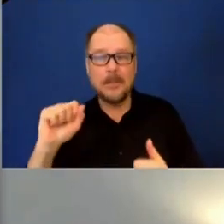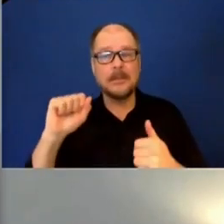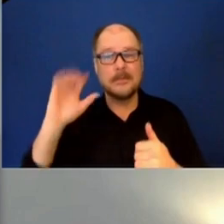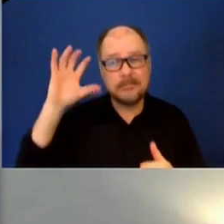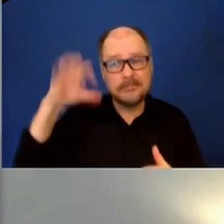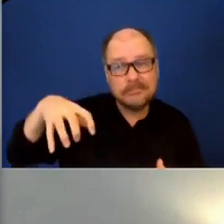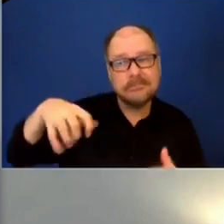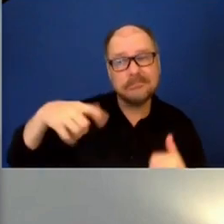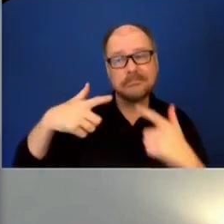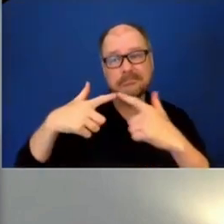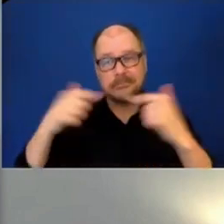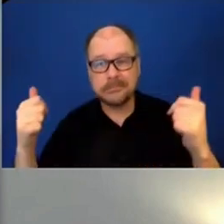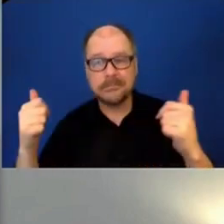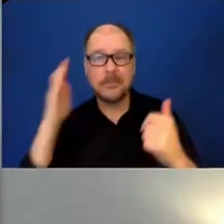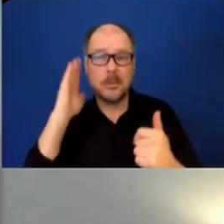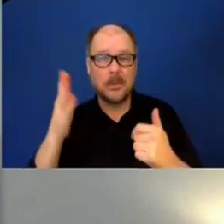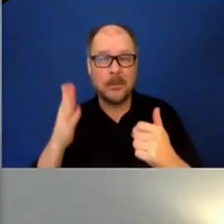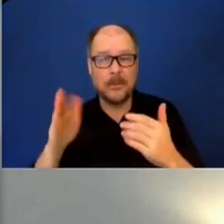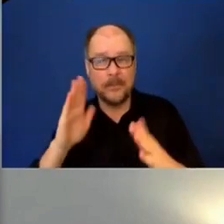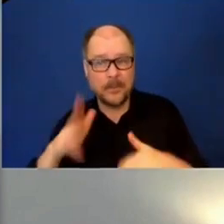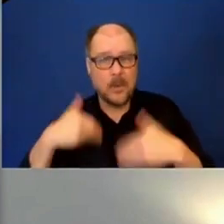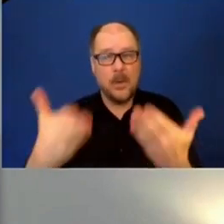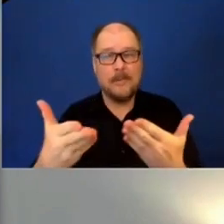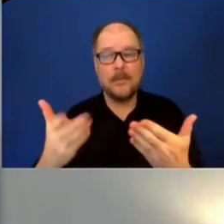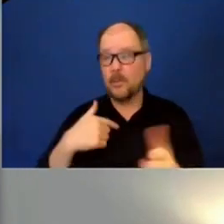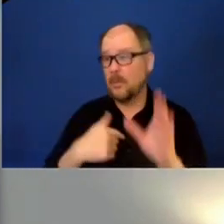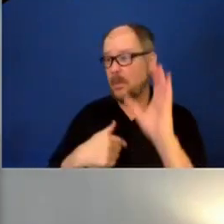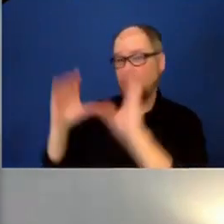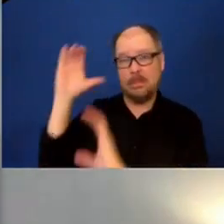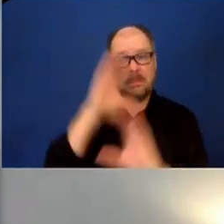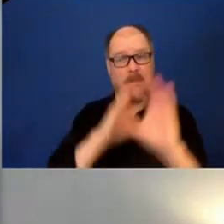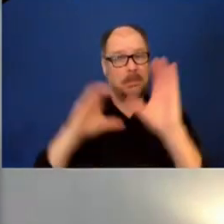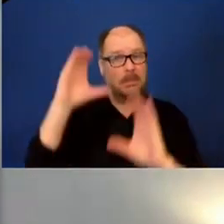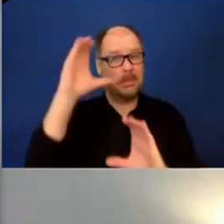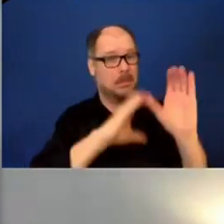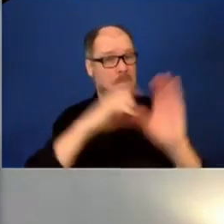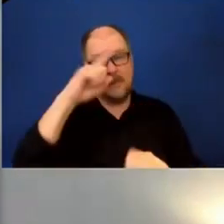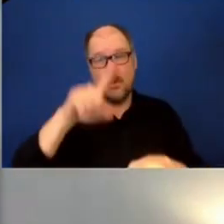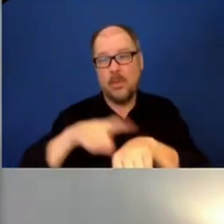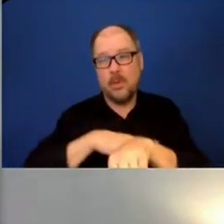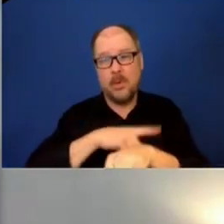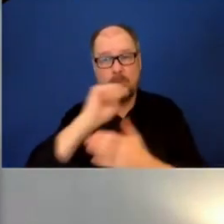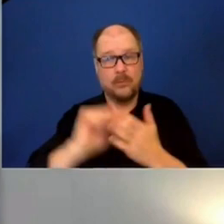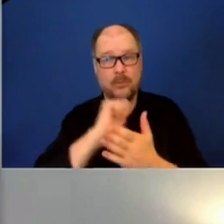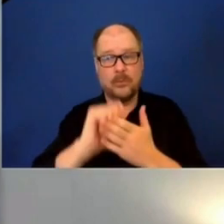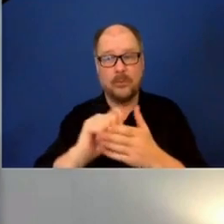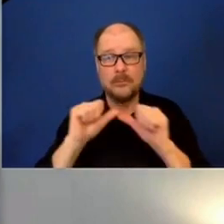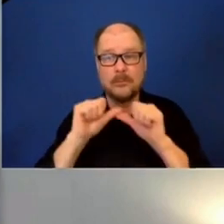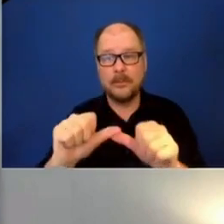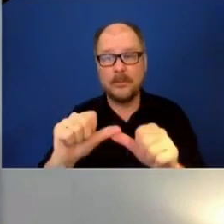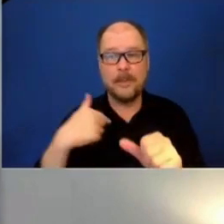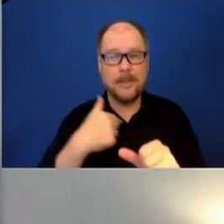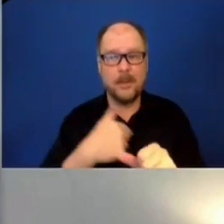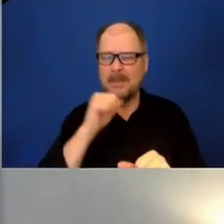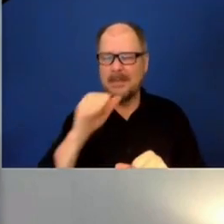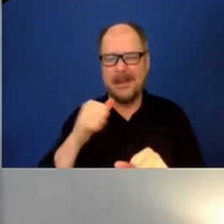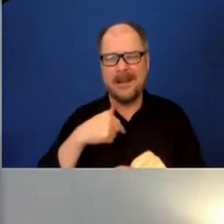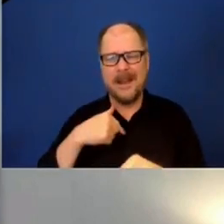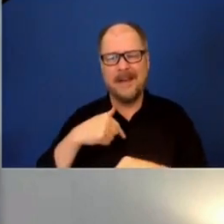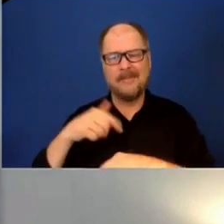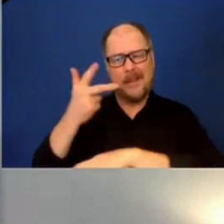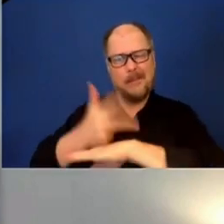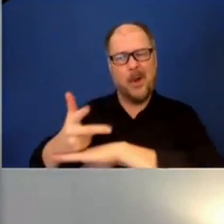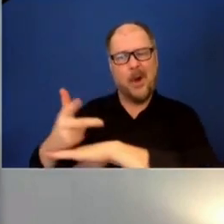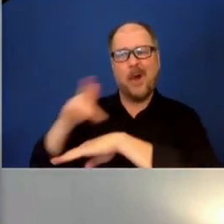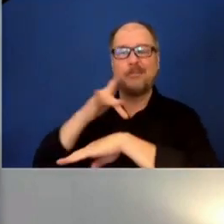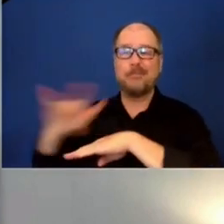but we, you know, we're committed to trying to find a permanent solution. I don't anticipate that we're going to open up an empty parking lot or anything like that. I think we're